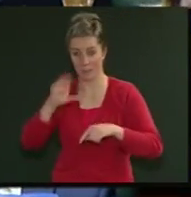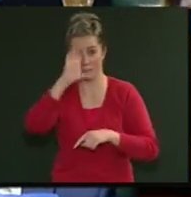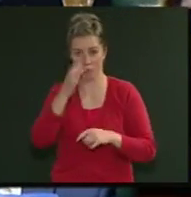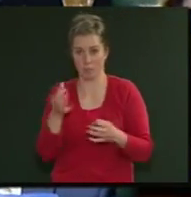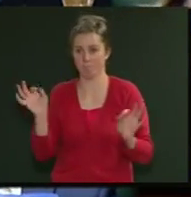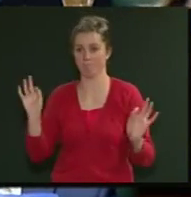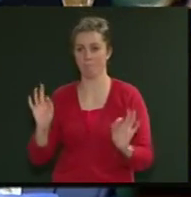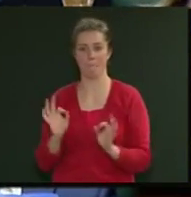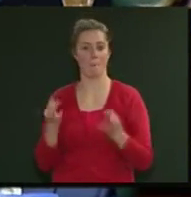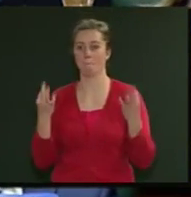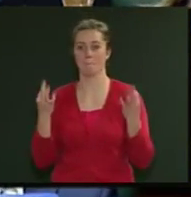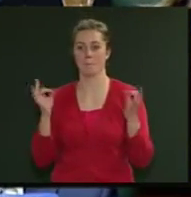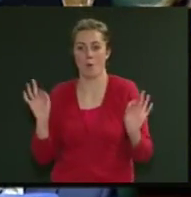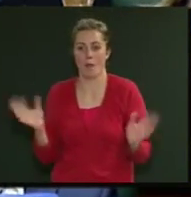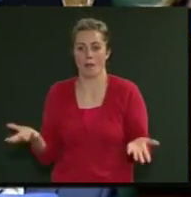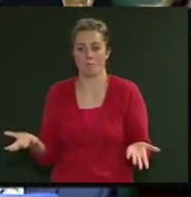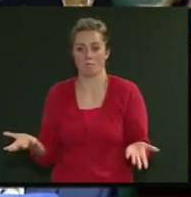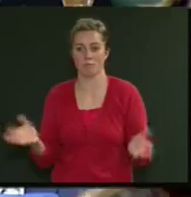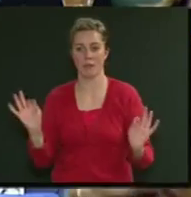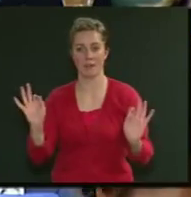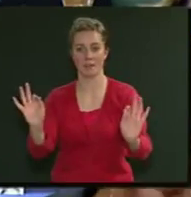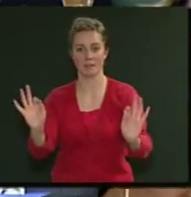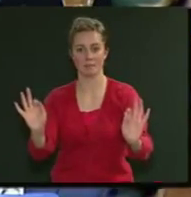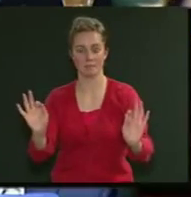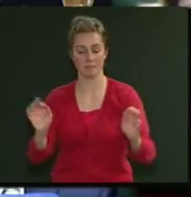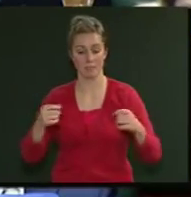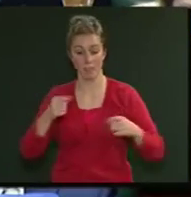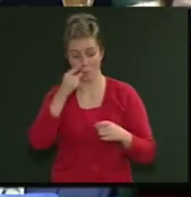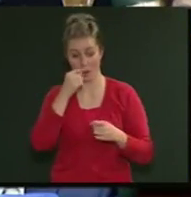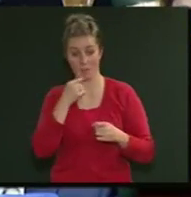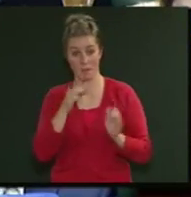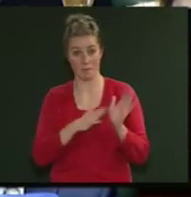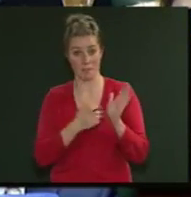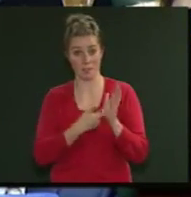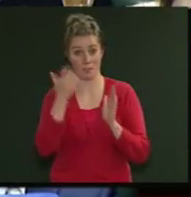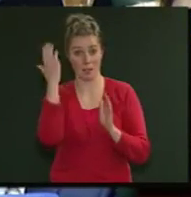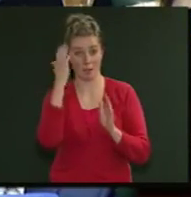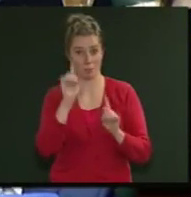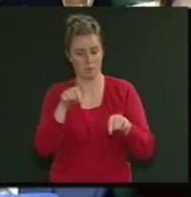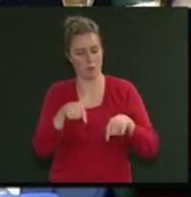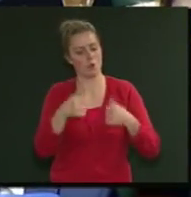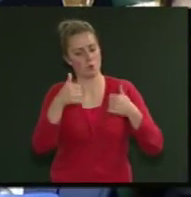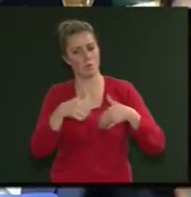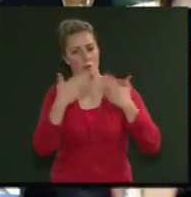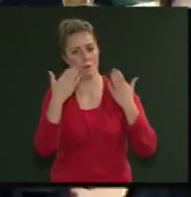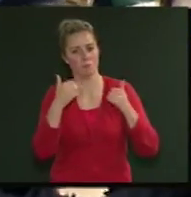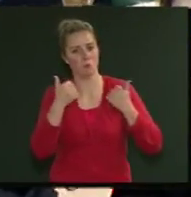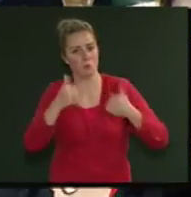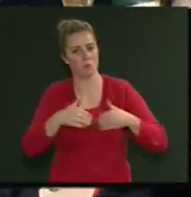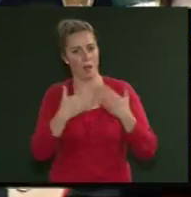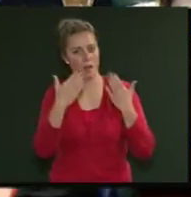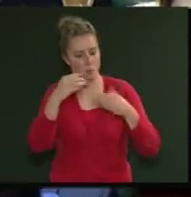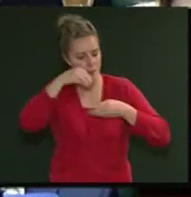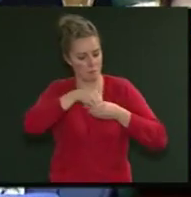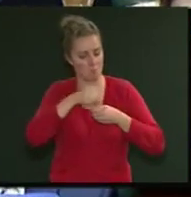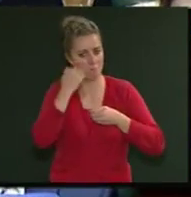Nowhere. That's where? Nowhere, Mr. Speaker. So, I can say, Mr. Speaker, this is a good day. This is a good day to be